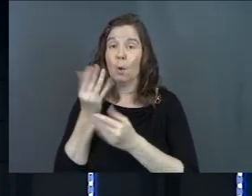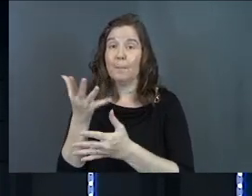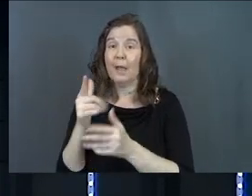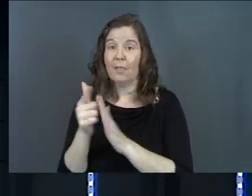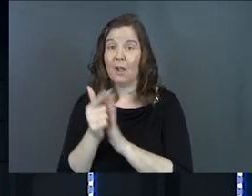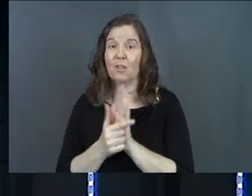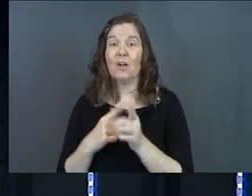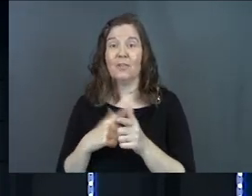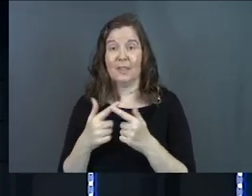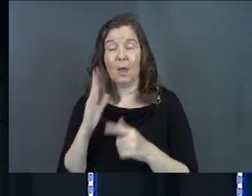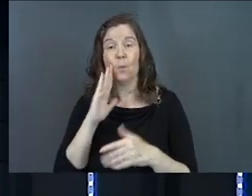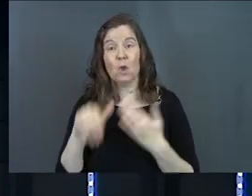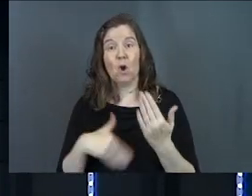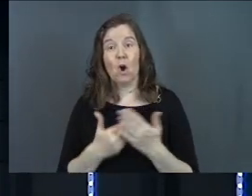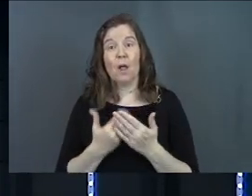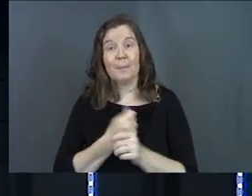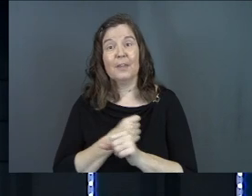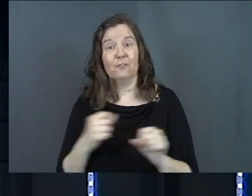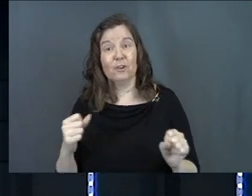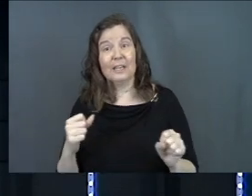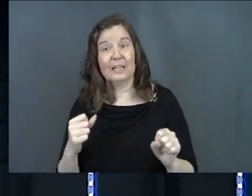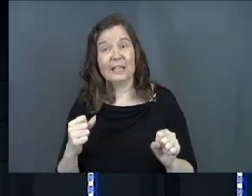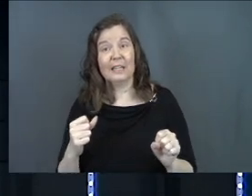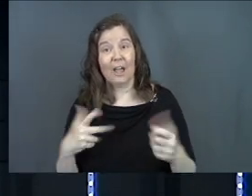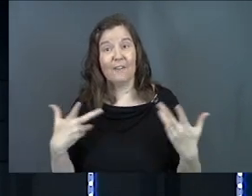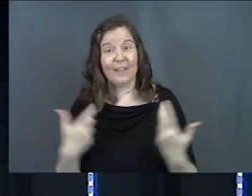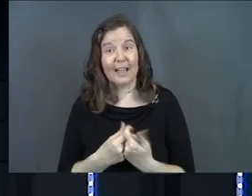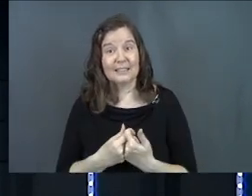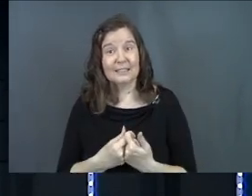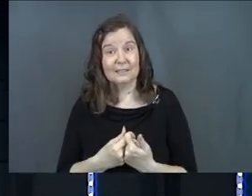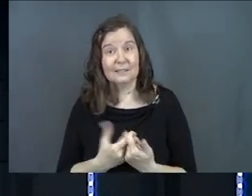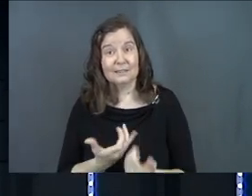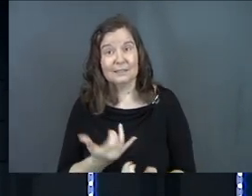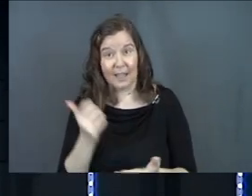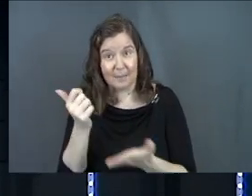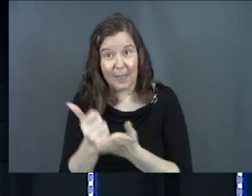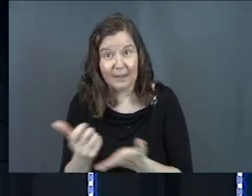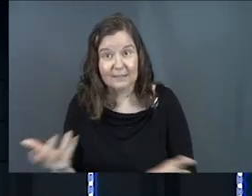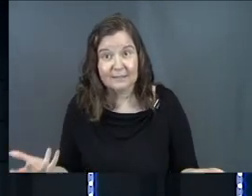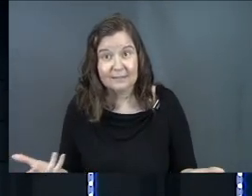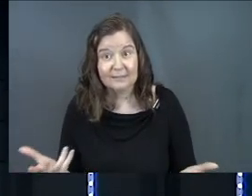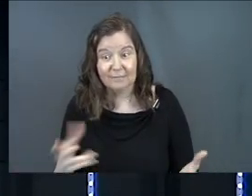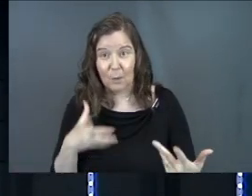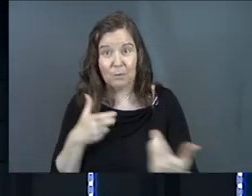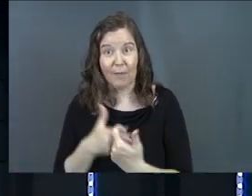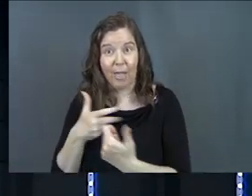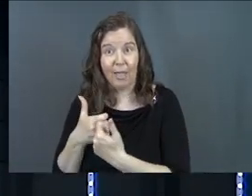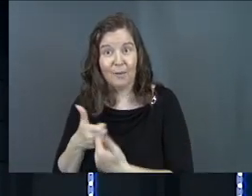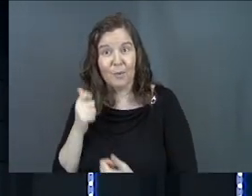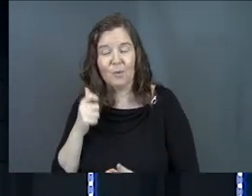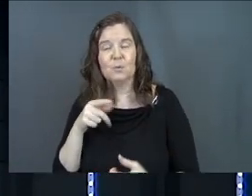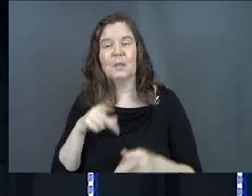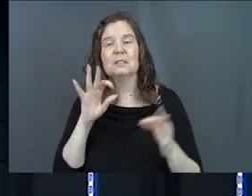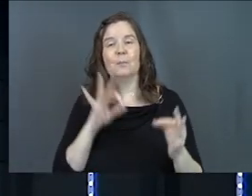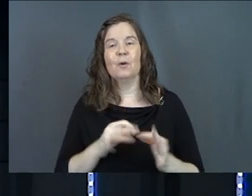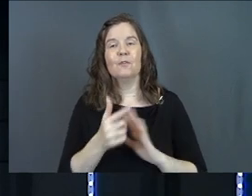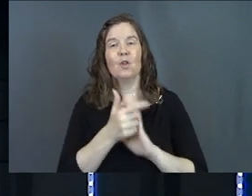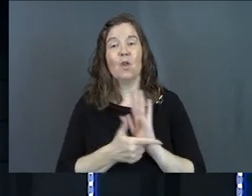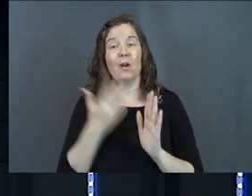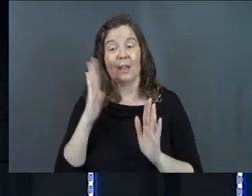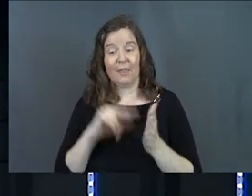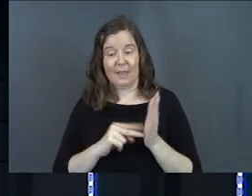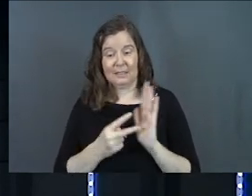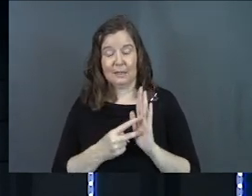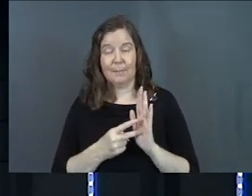that law, then we will all be free of accidents. Amen? So this is the perfect law of God